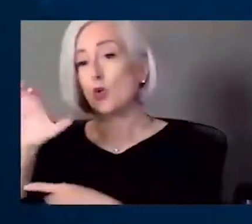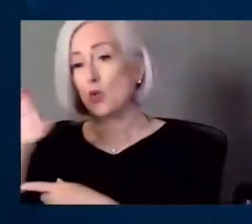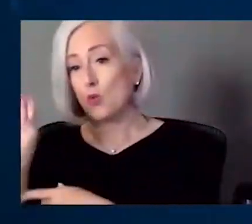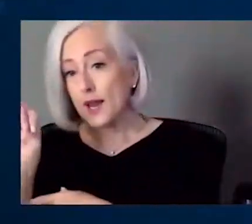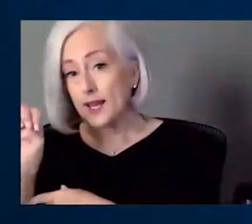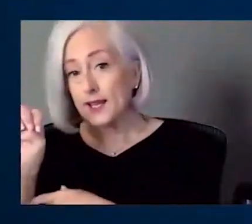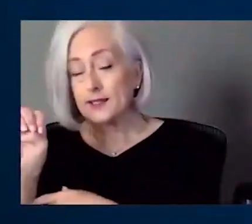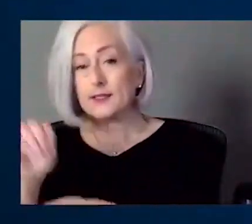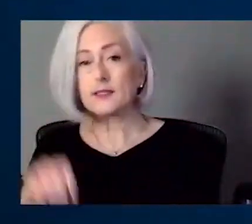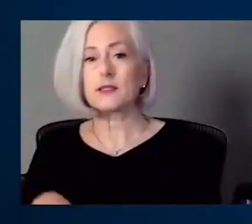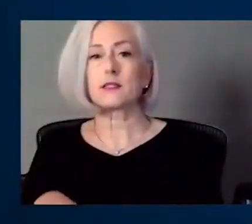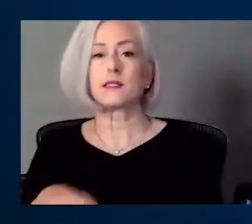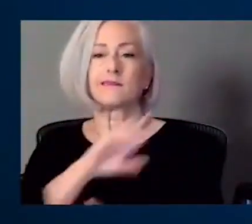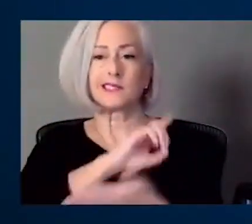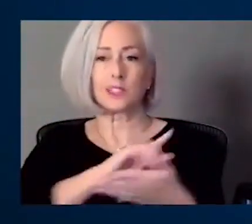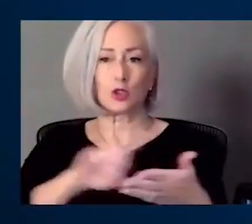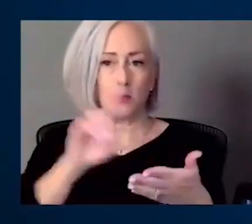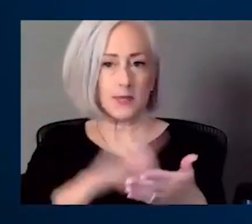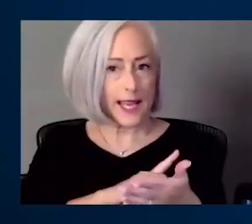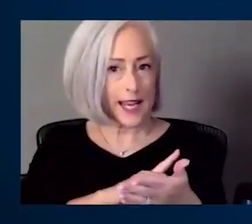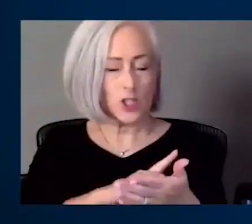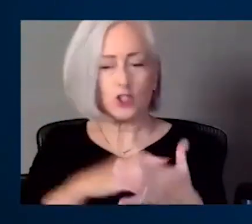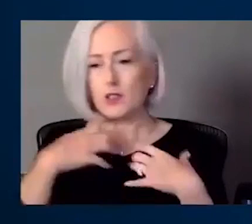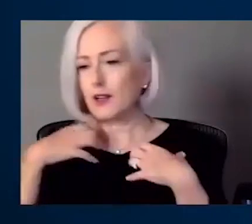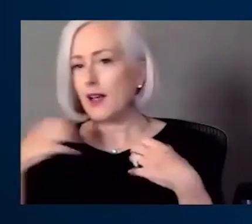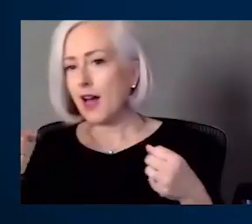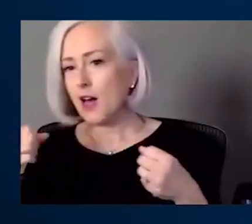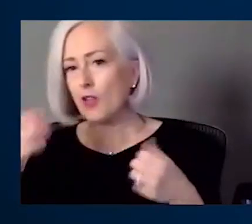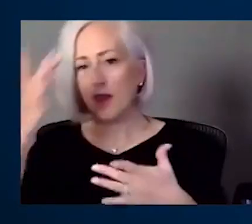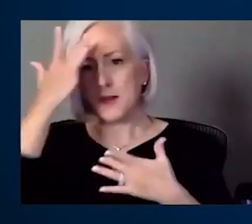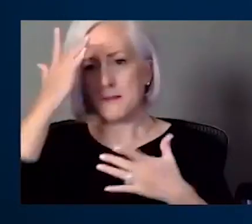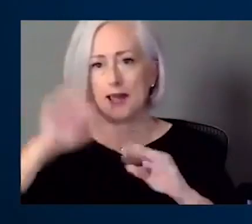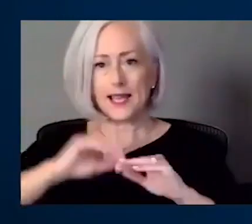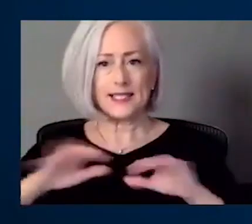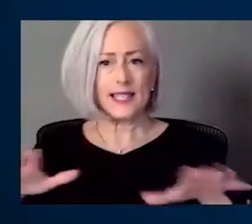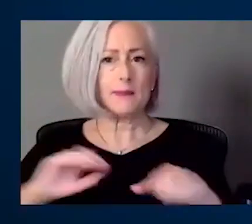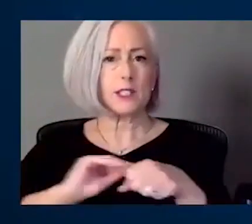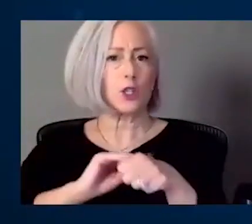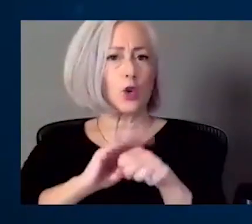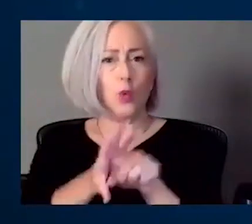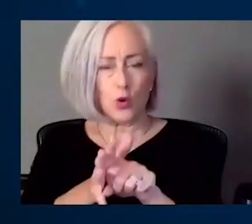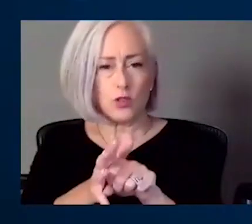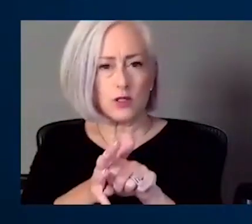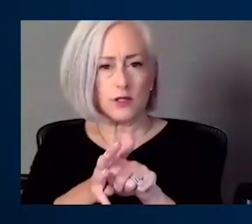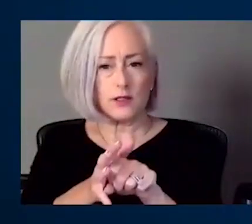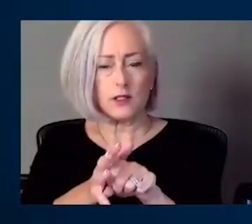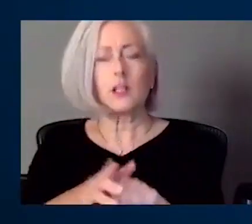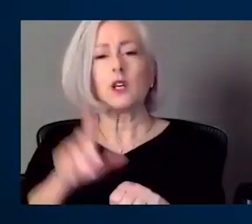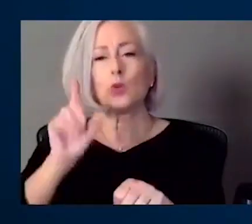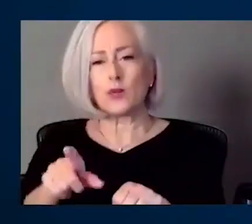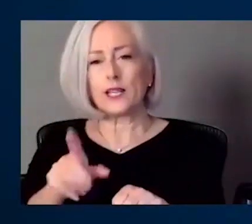about discrimination or health or pandemics or coronavirus, we got to talk truth.